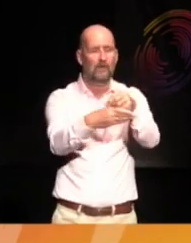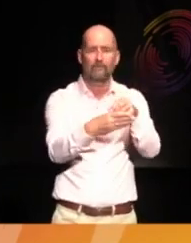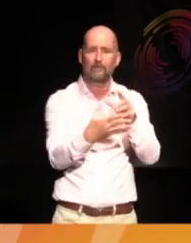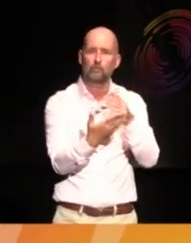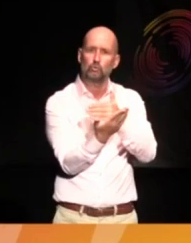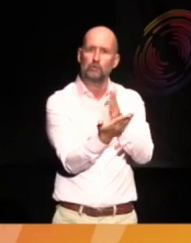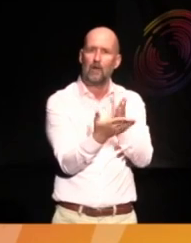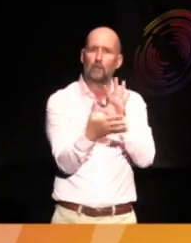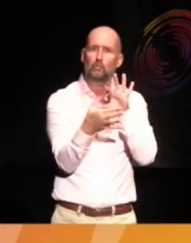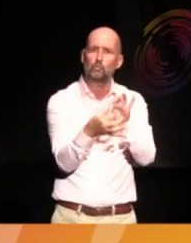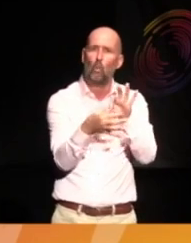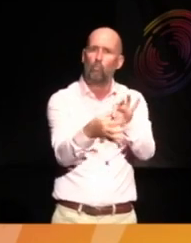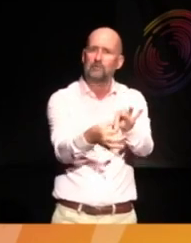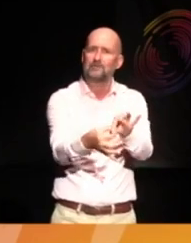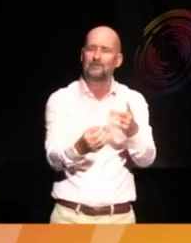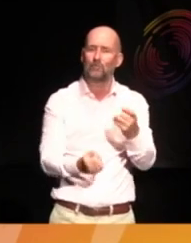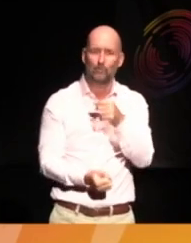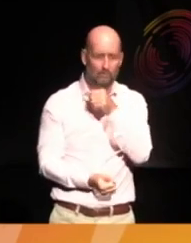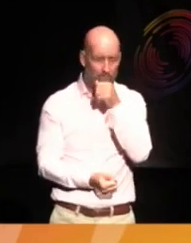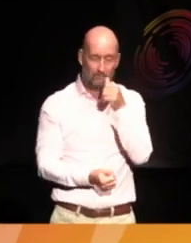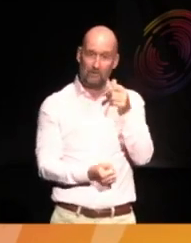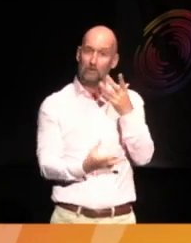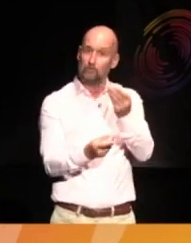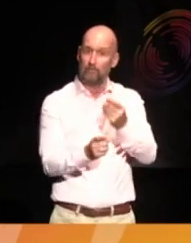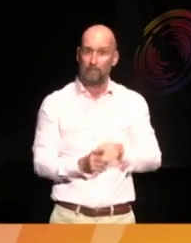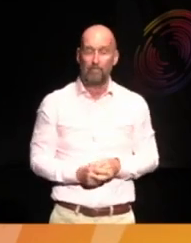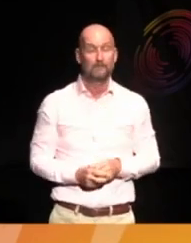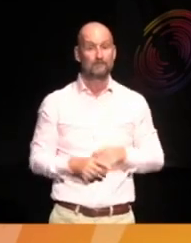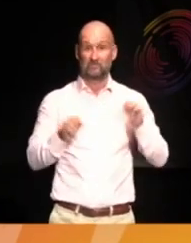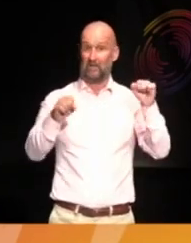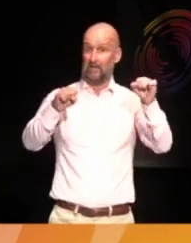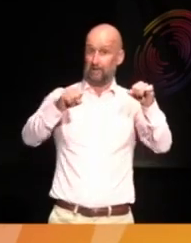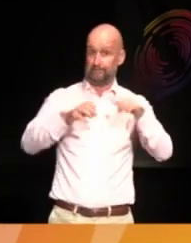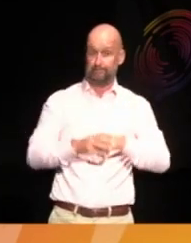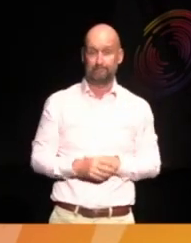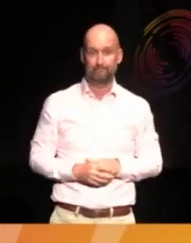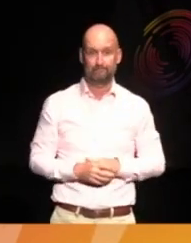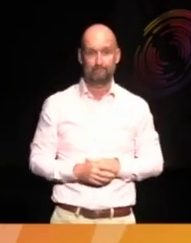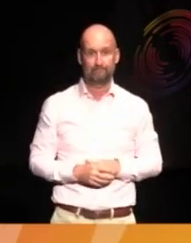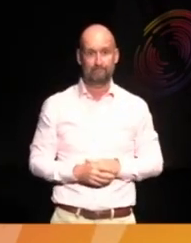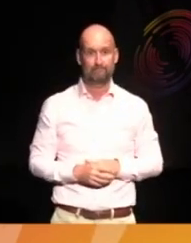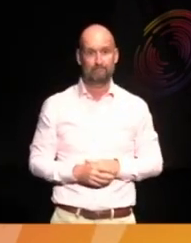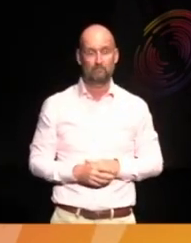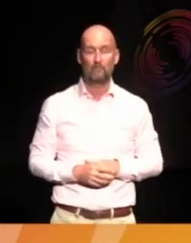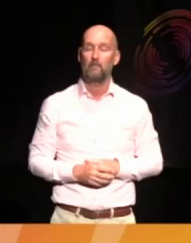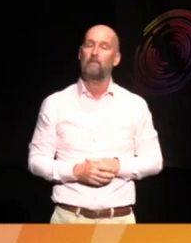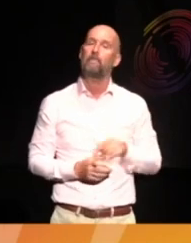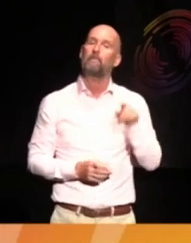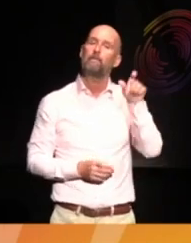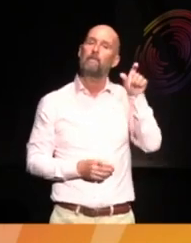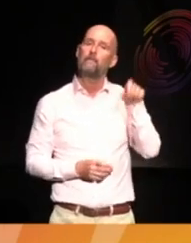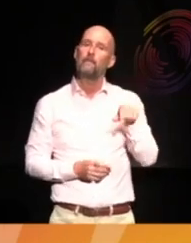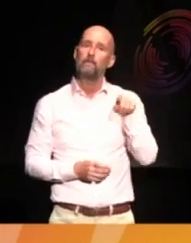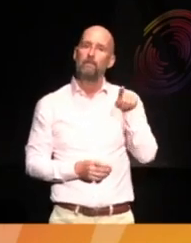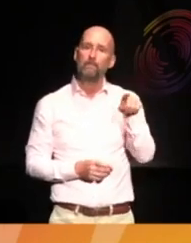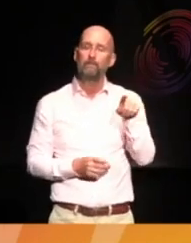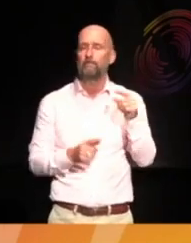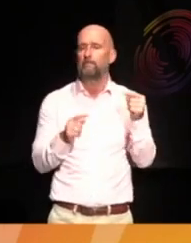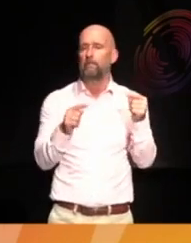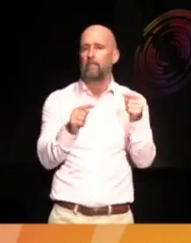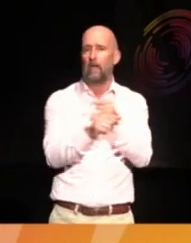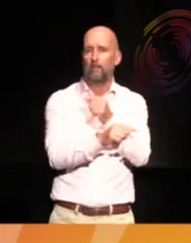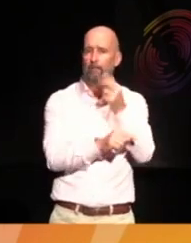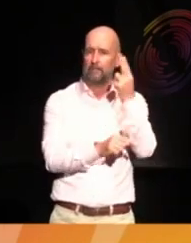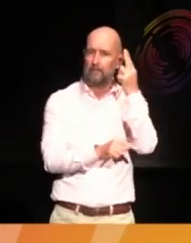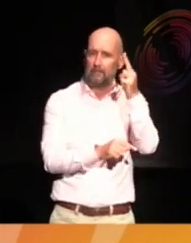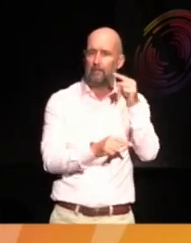Is there anyone we should know about or you want to shout about? Yeah, yeah. I mean, there's a popular museum in Cape Town called the District Six Museum. think it's